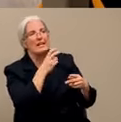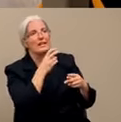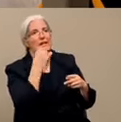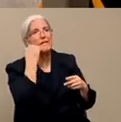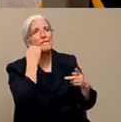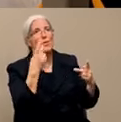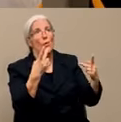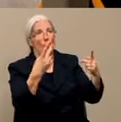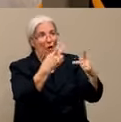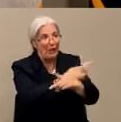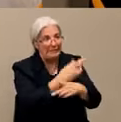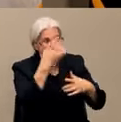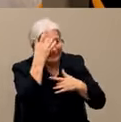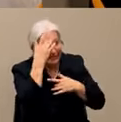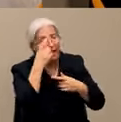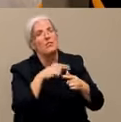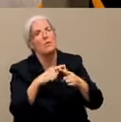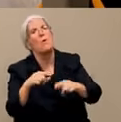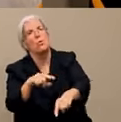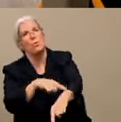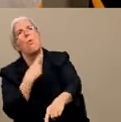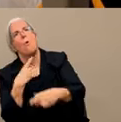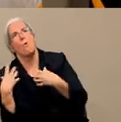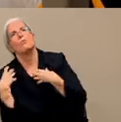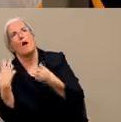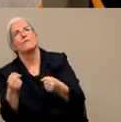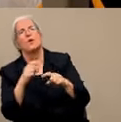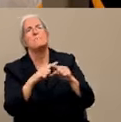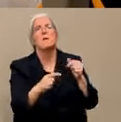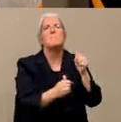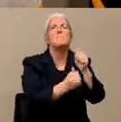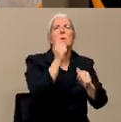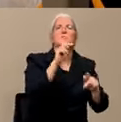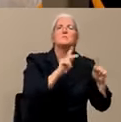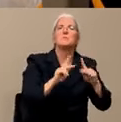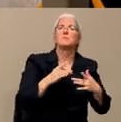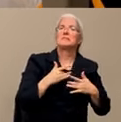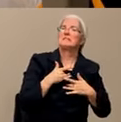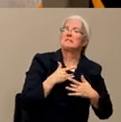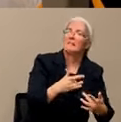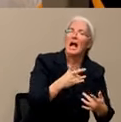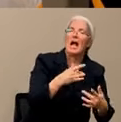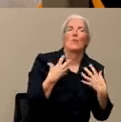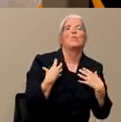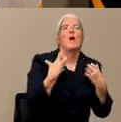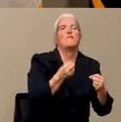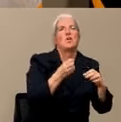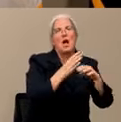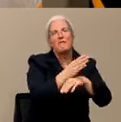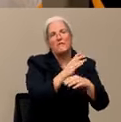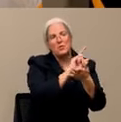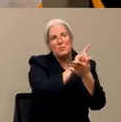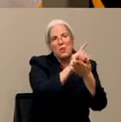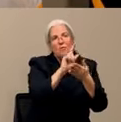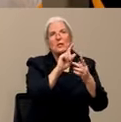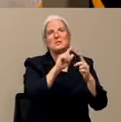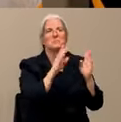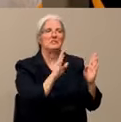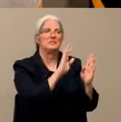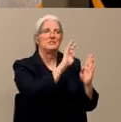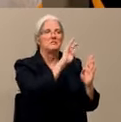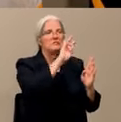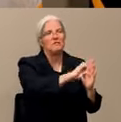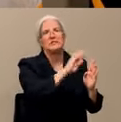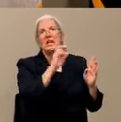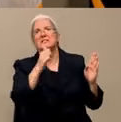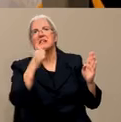people, in about a week, ten days, you're feeling relatively back to normal. But the sicker you are in the hospital,